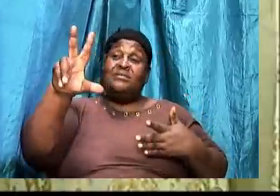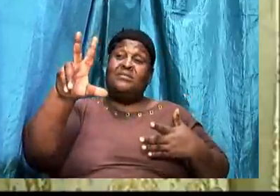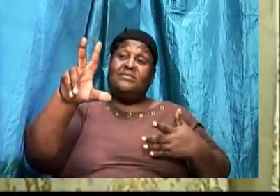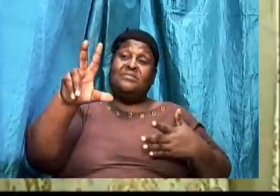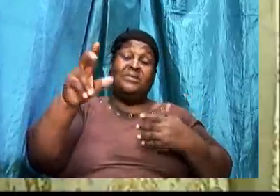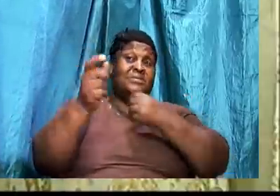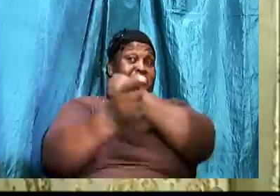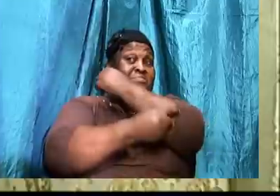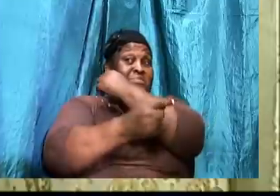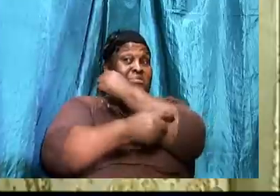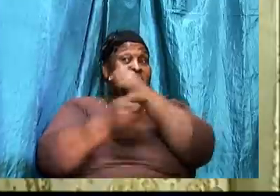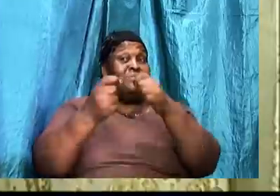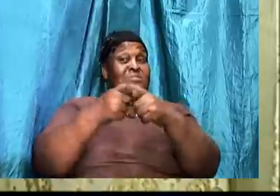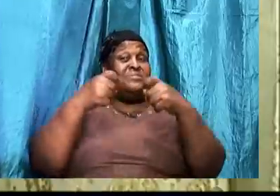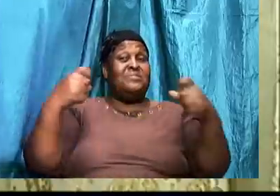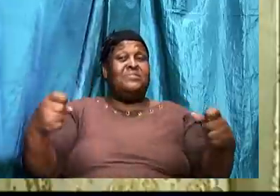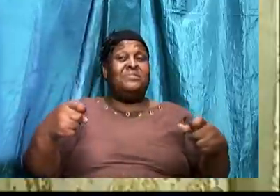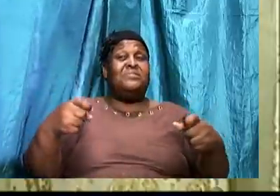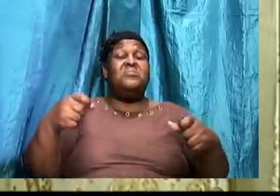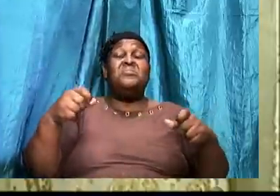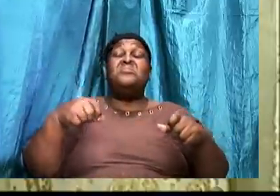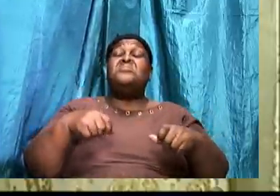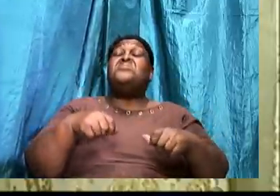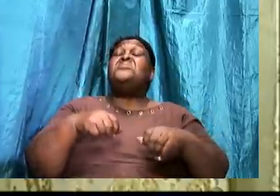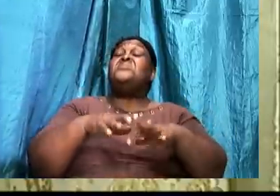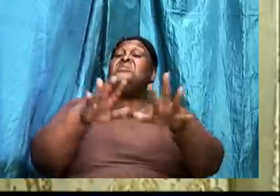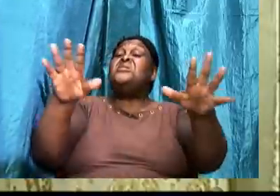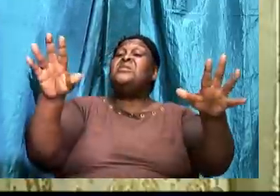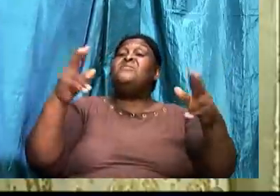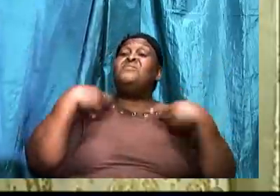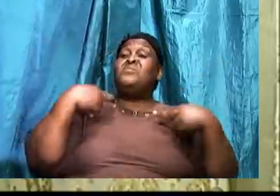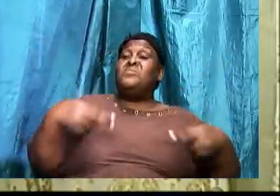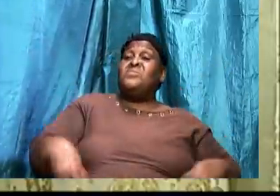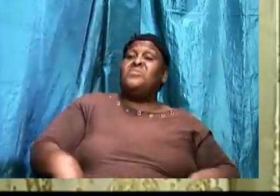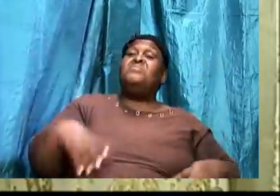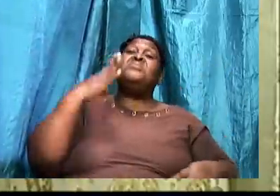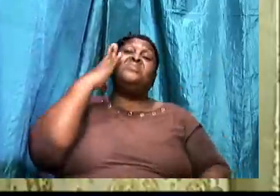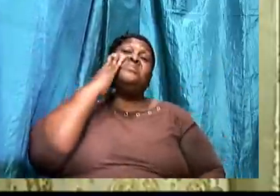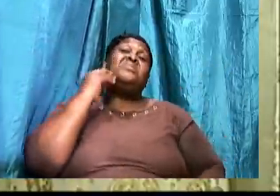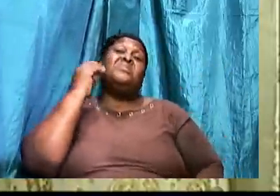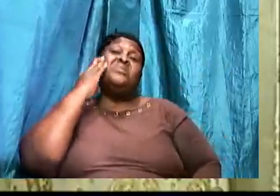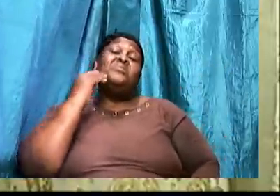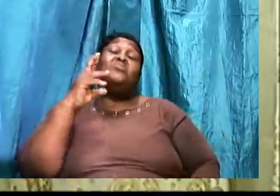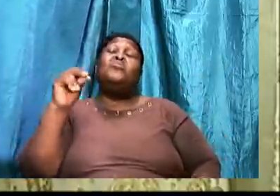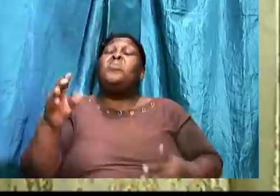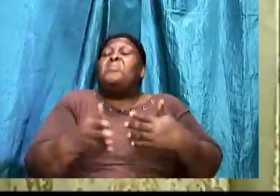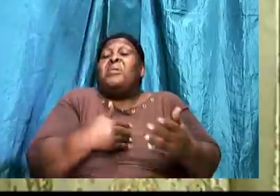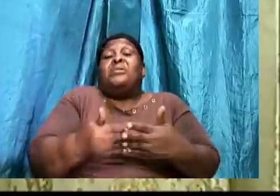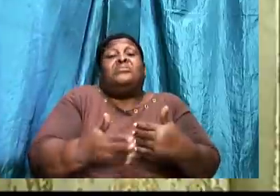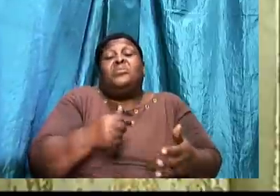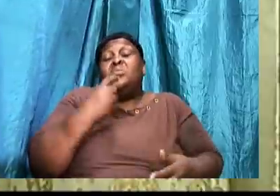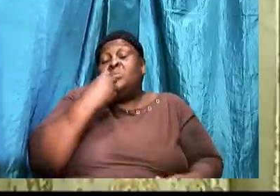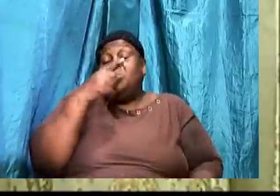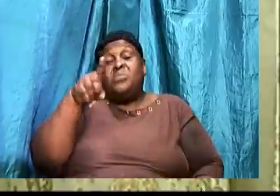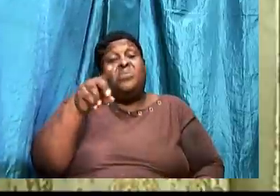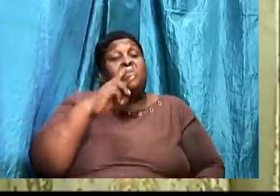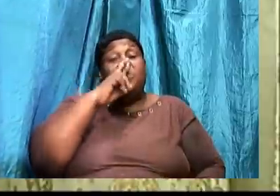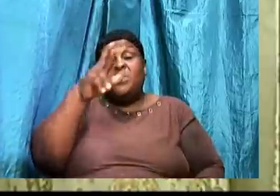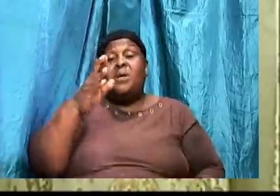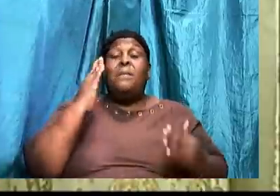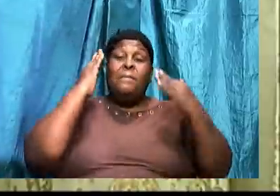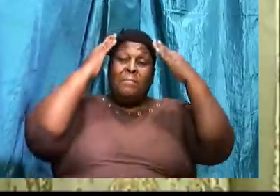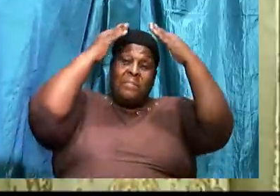That every human will experience. Irrespective of who you are. Bishop.